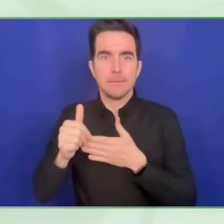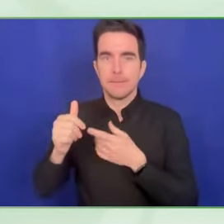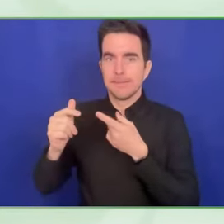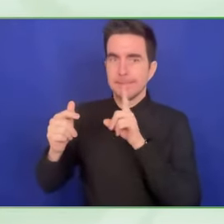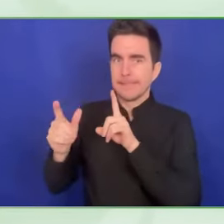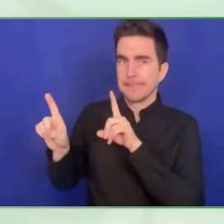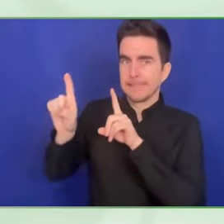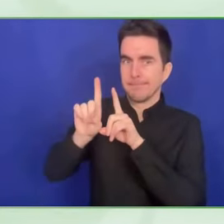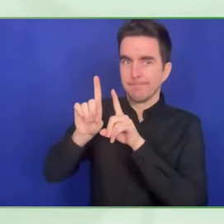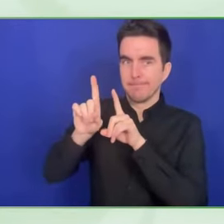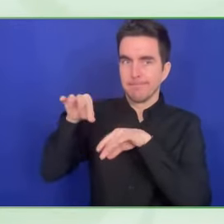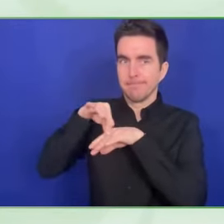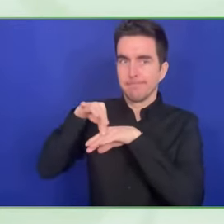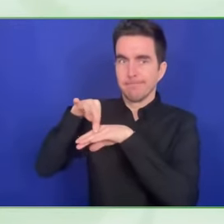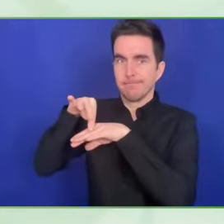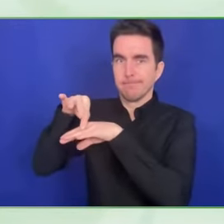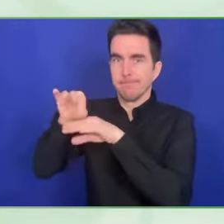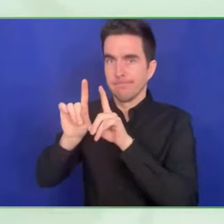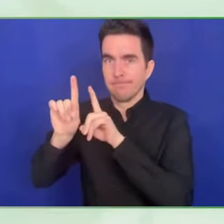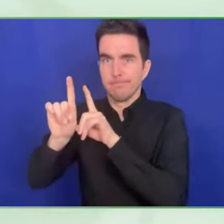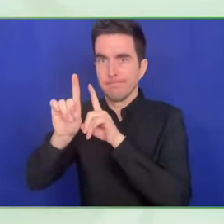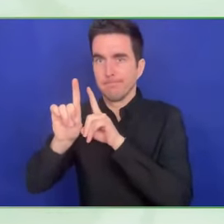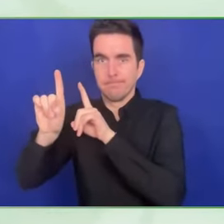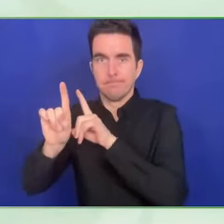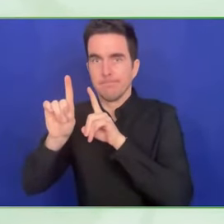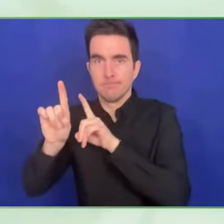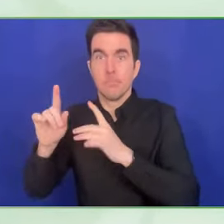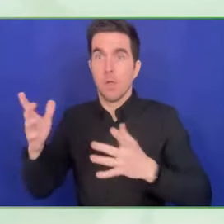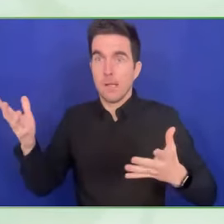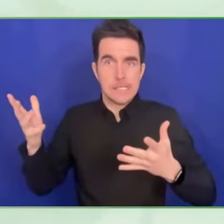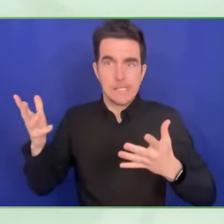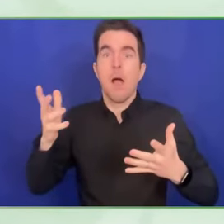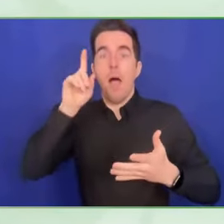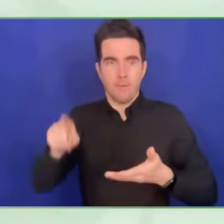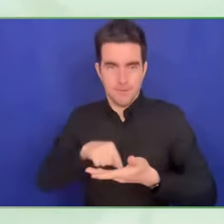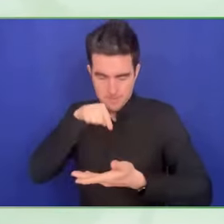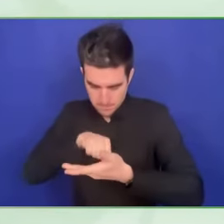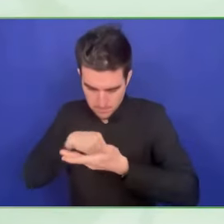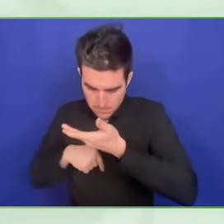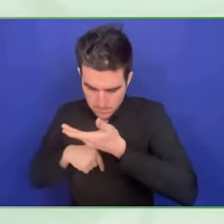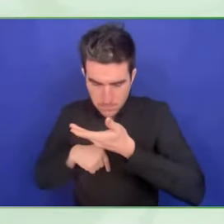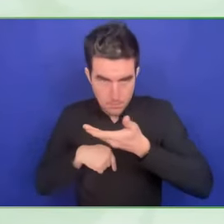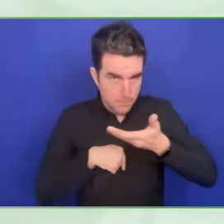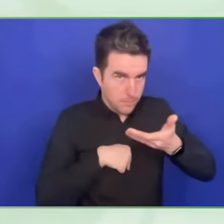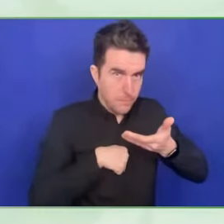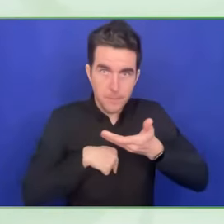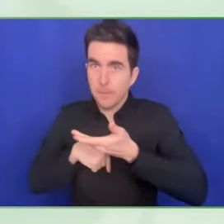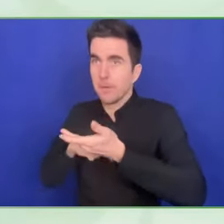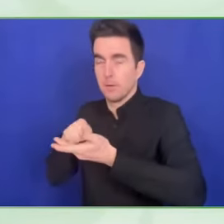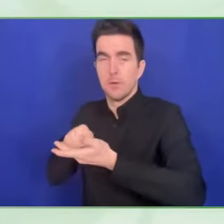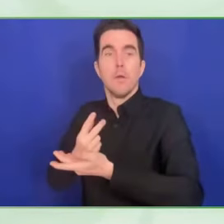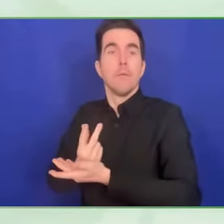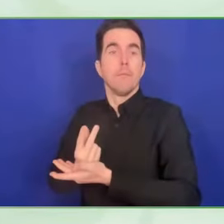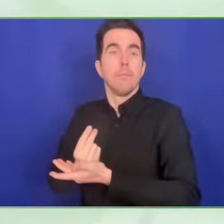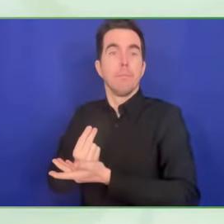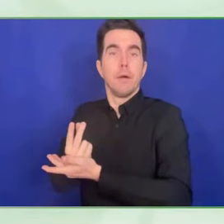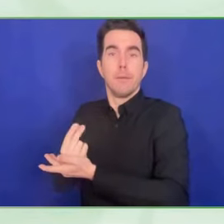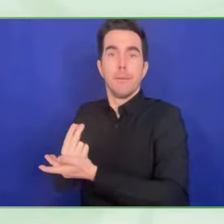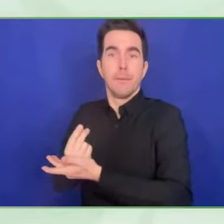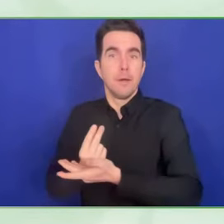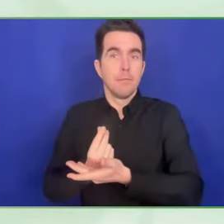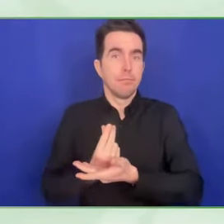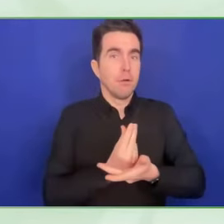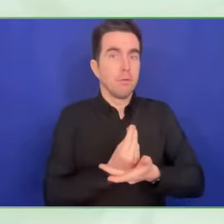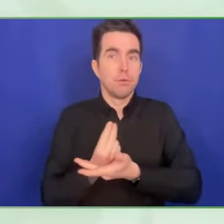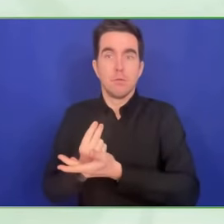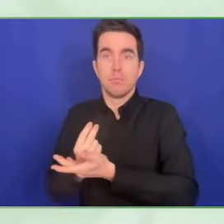your daily habits or your daily path that you follow. And not only that, imagine that you need to know the state of the